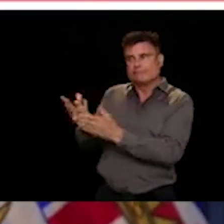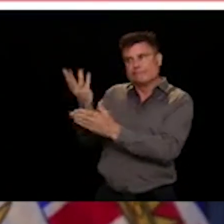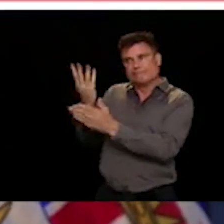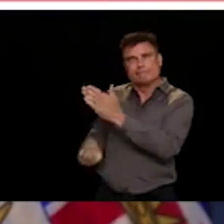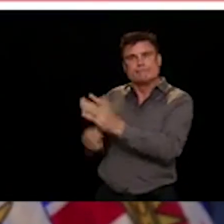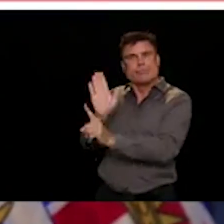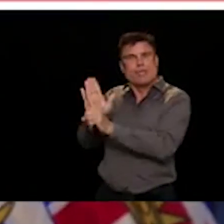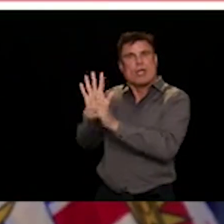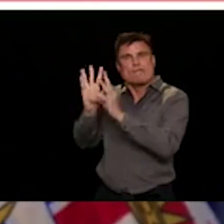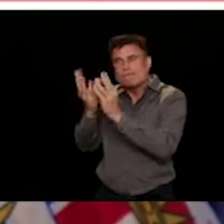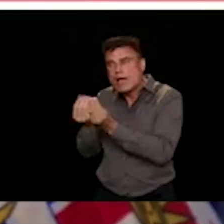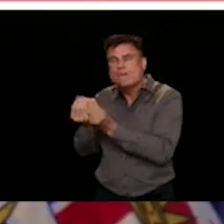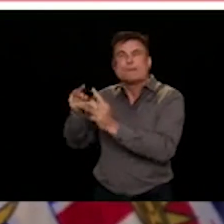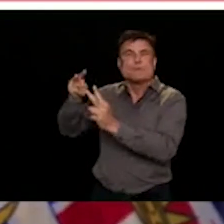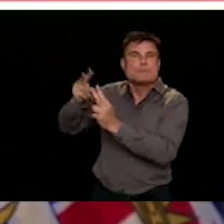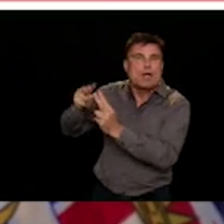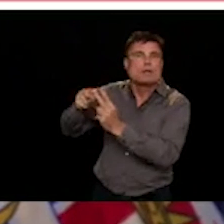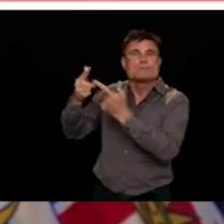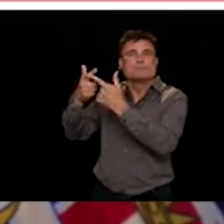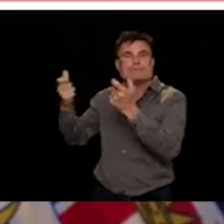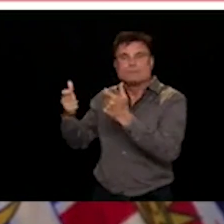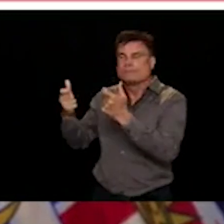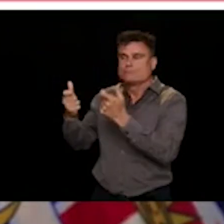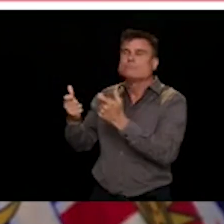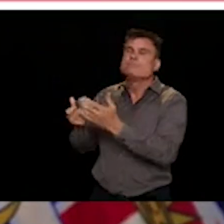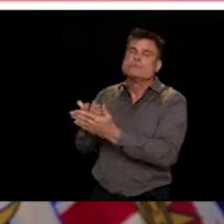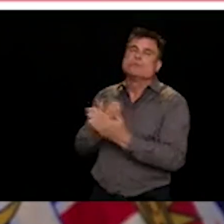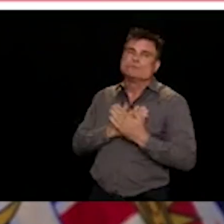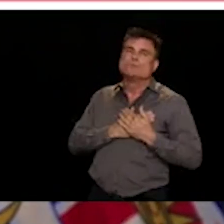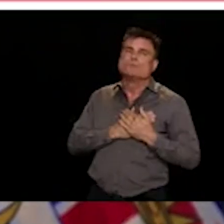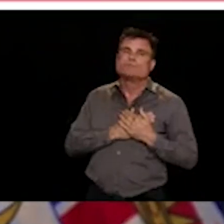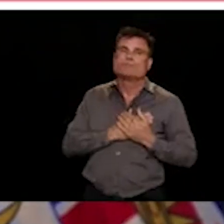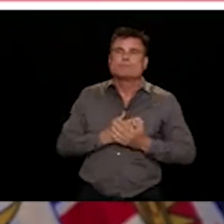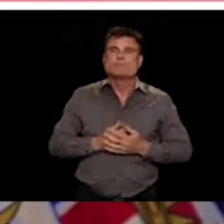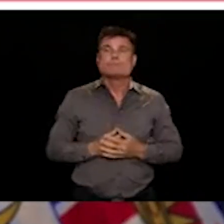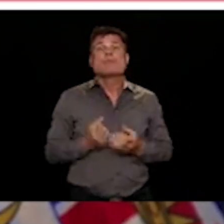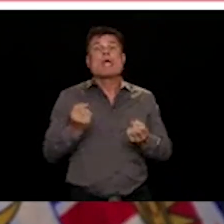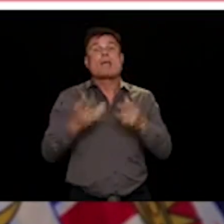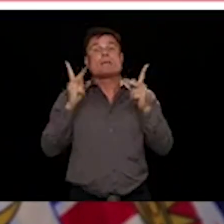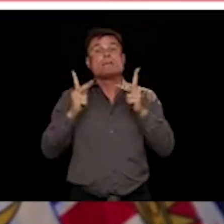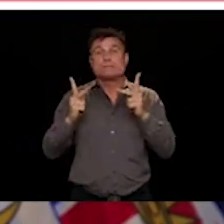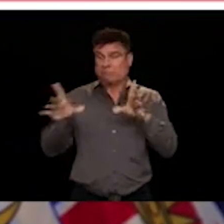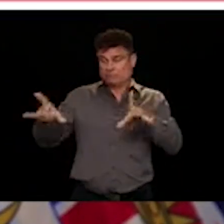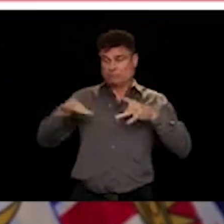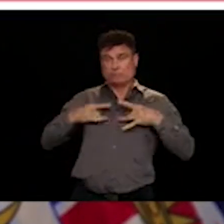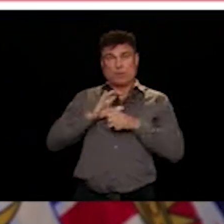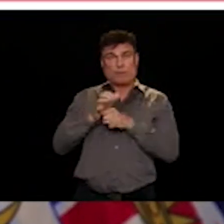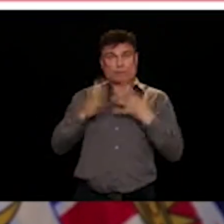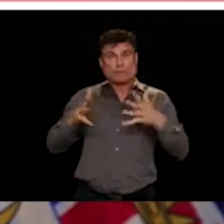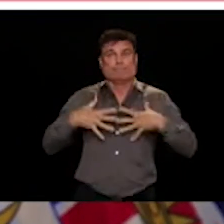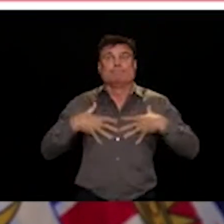We have 2,491 people who have now fully recovered from COVID-19.